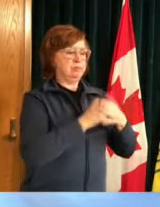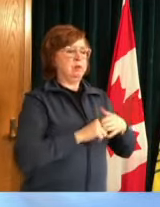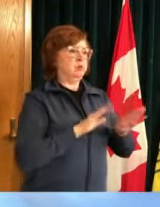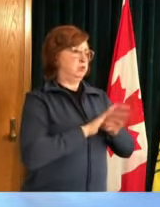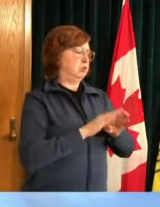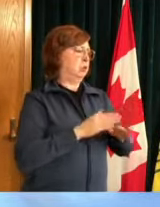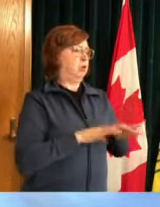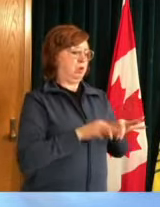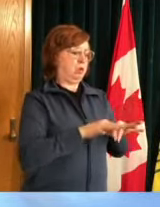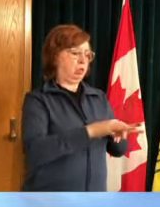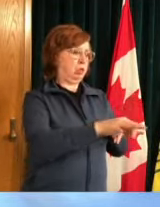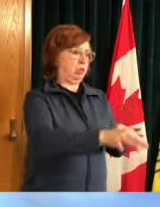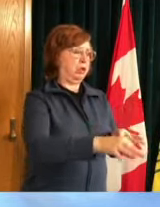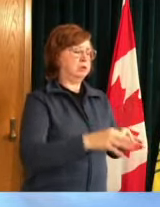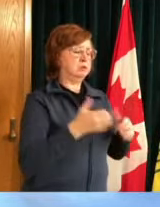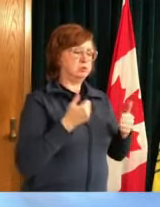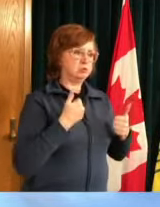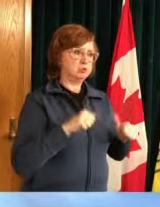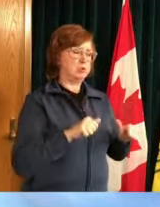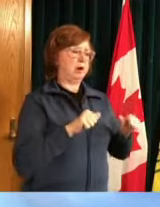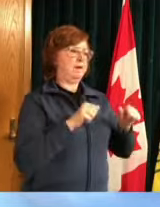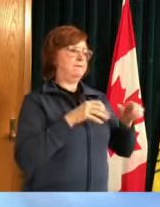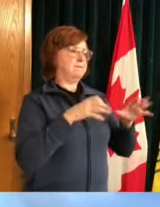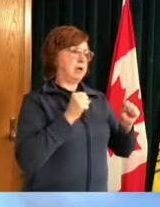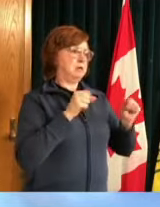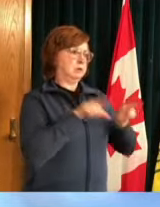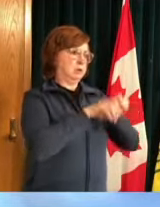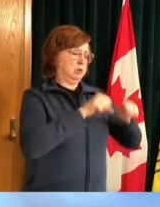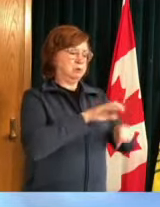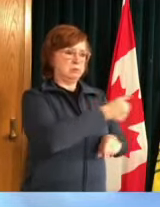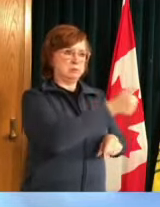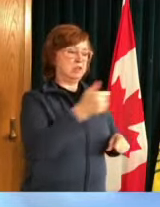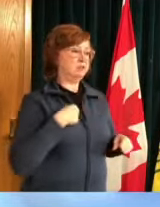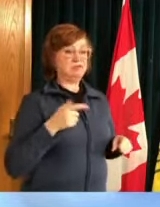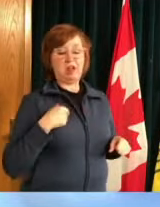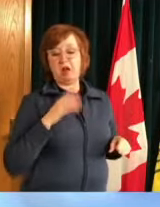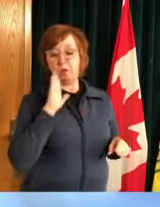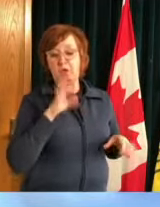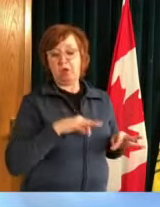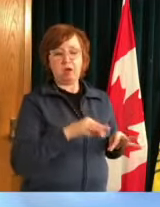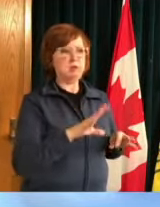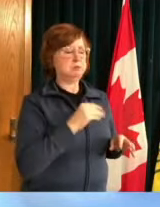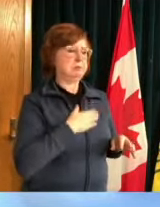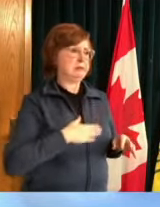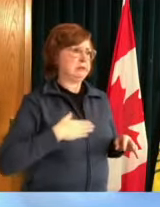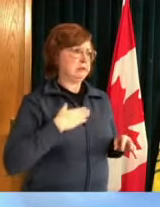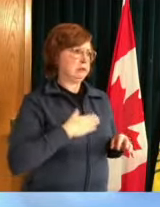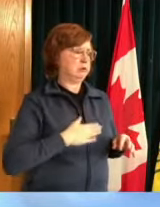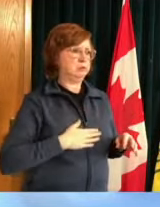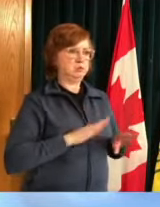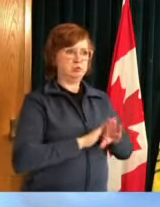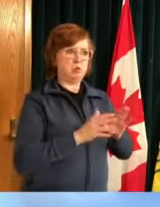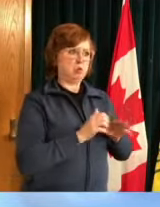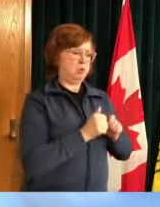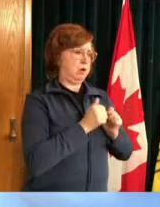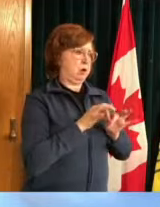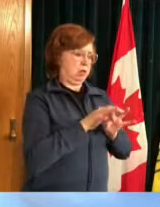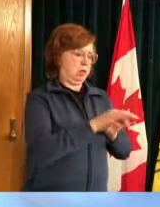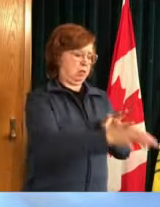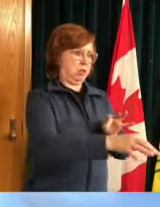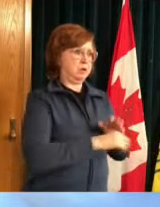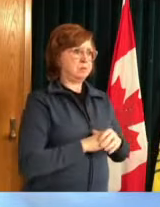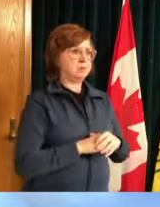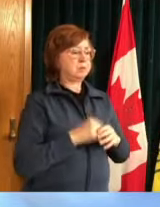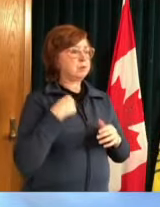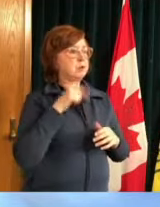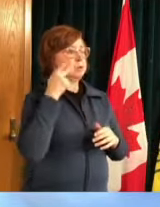in saskatchewan in older age groups three weeks post vaccination there is a rapid decline in risk of